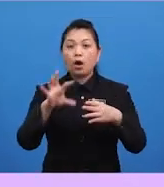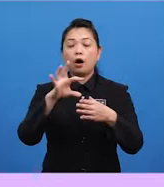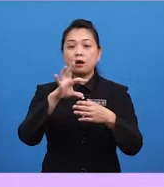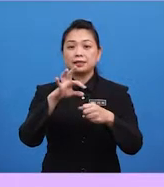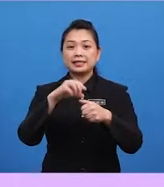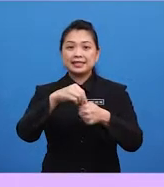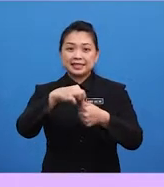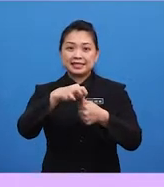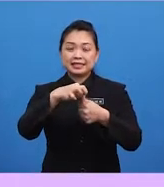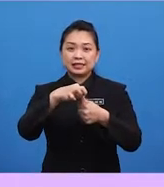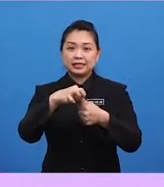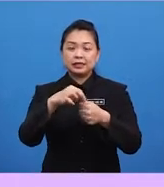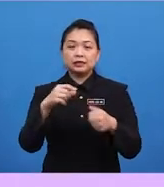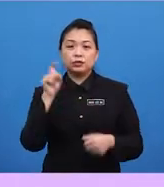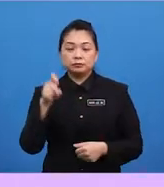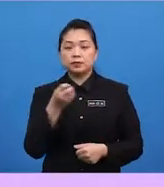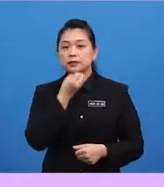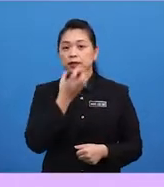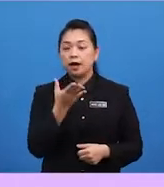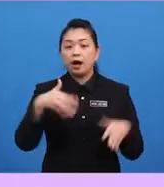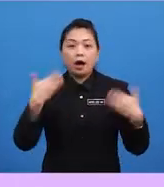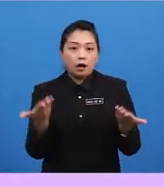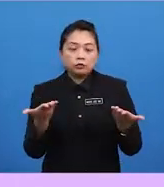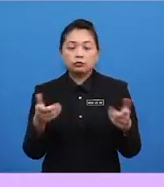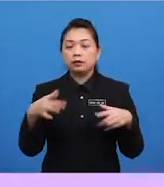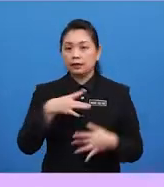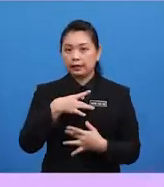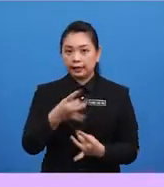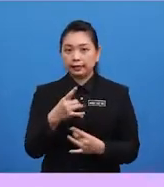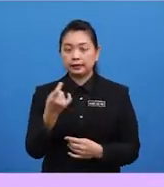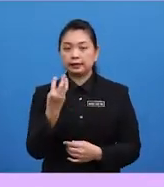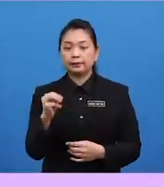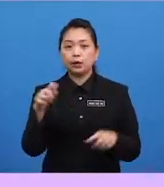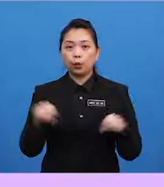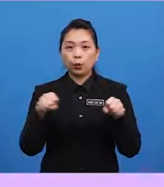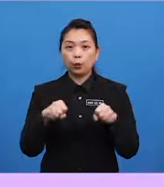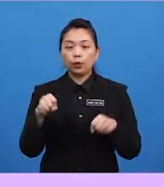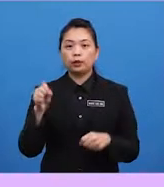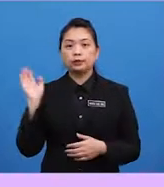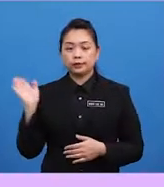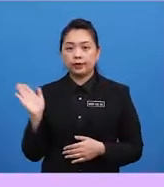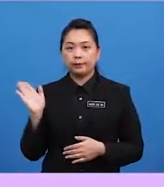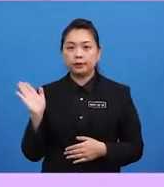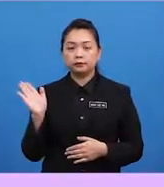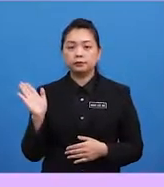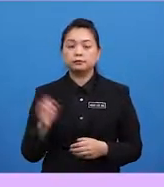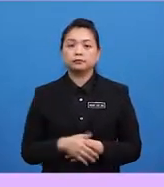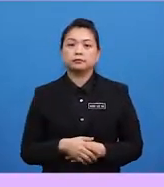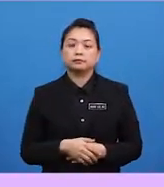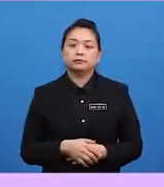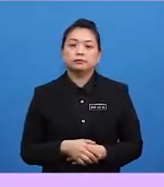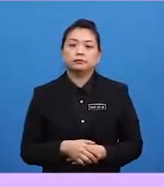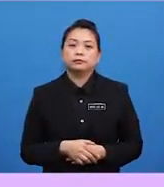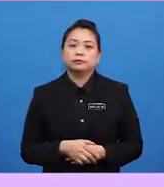how you like them cooked. Eggs may be scrambled, mixed up and cooked in